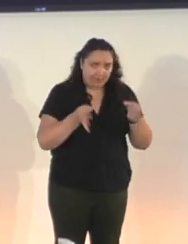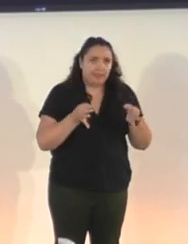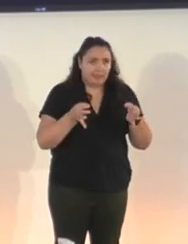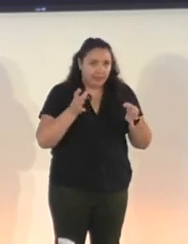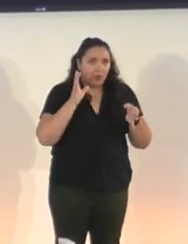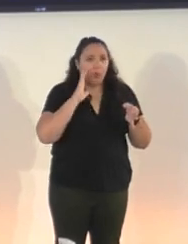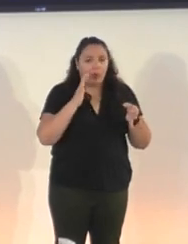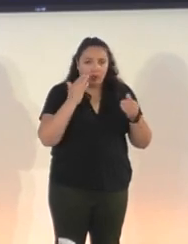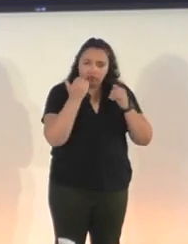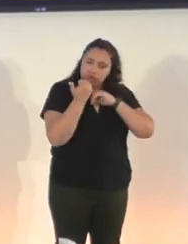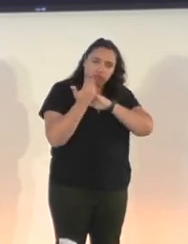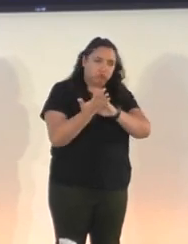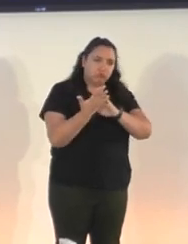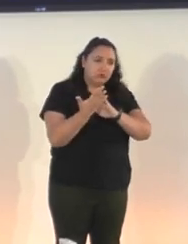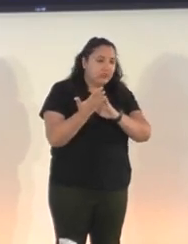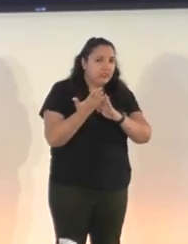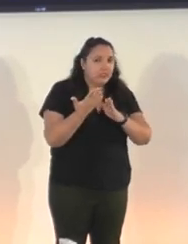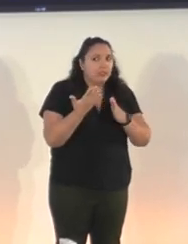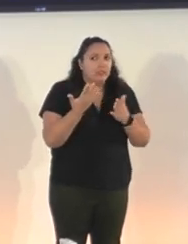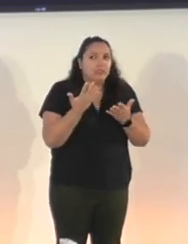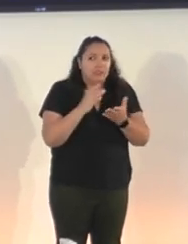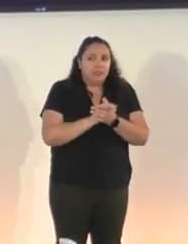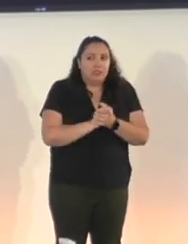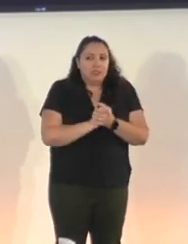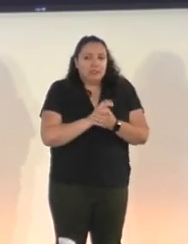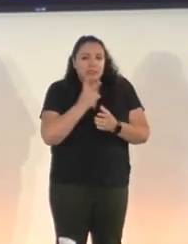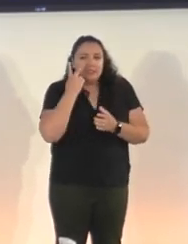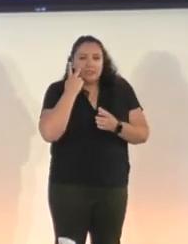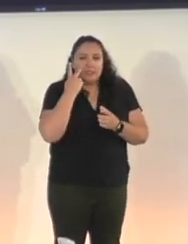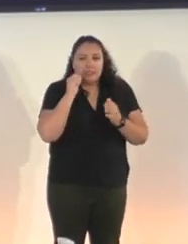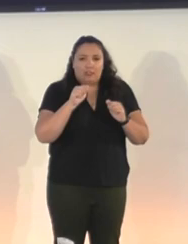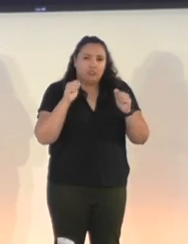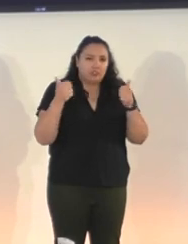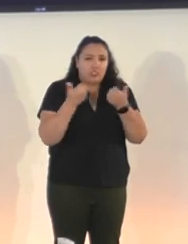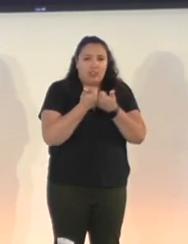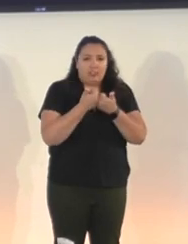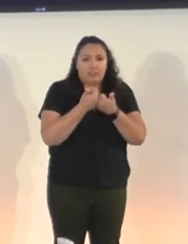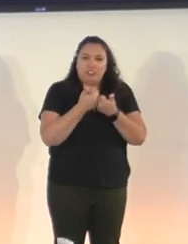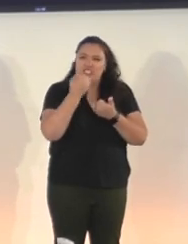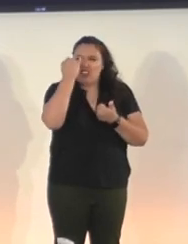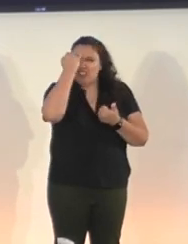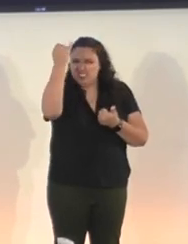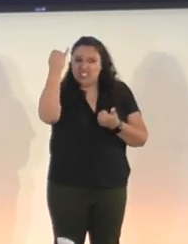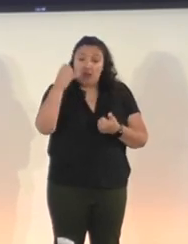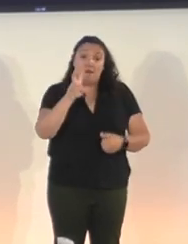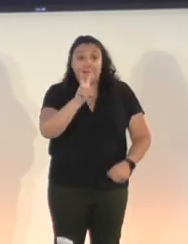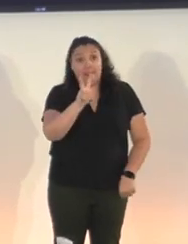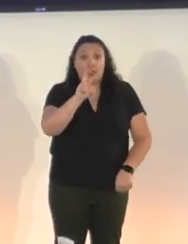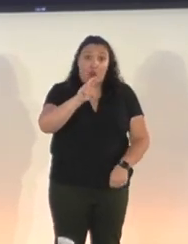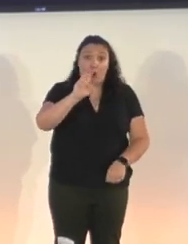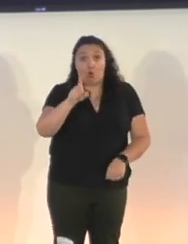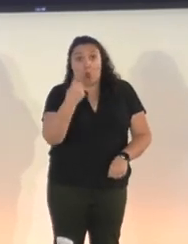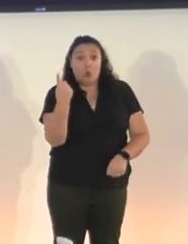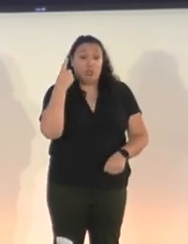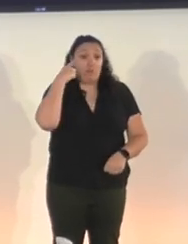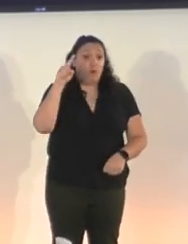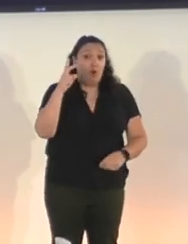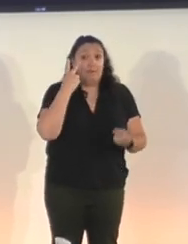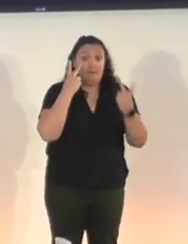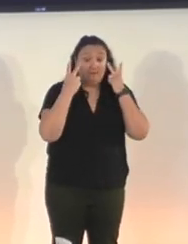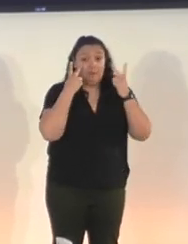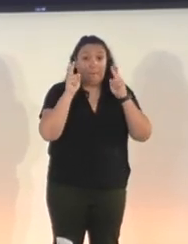tackle and see if we can, uh, challenge the notion that VR is only for sighted folks.